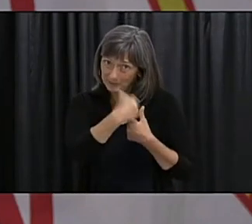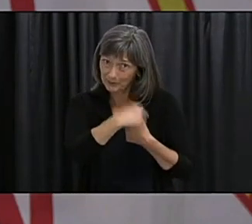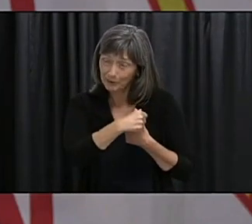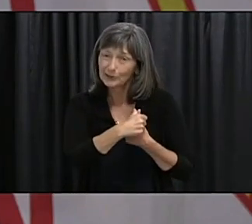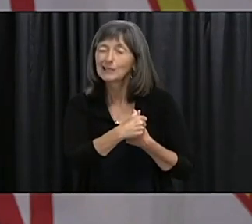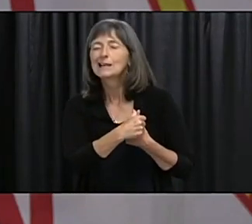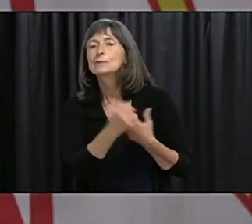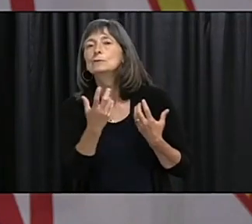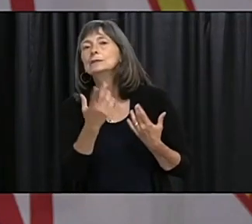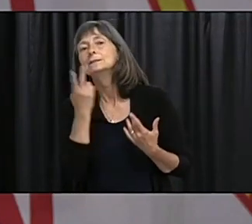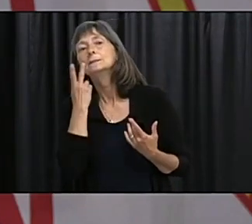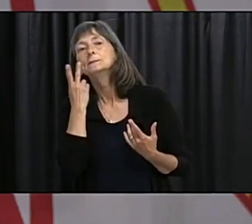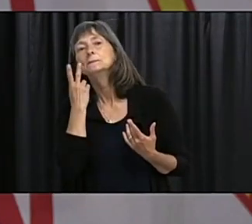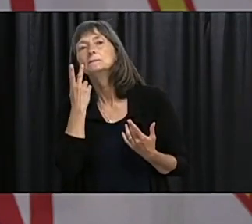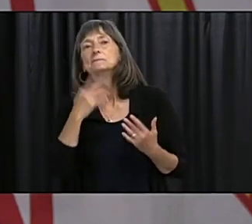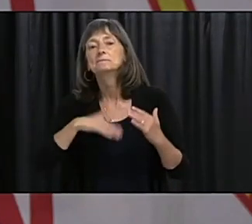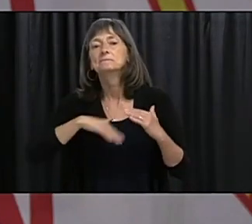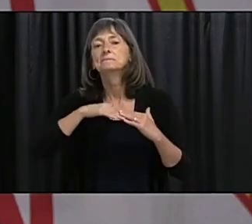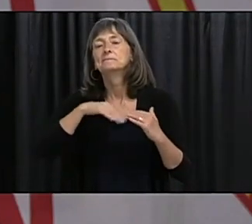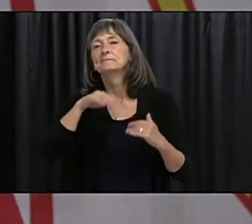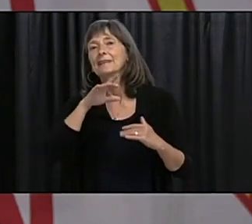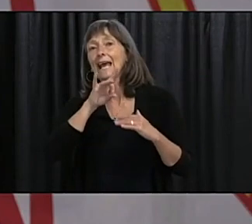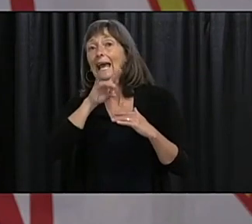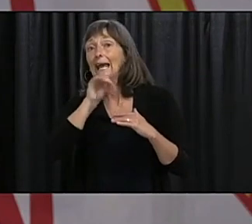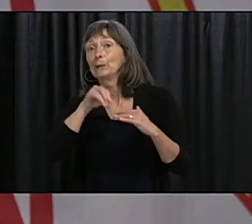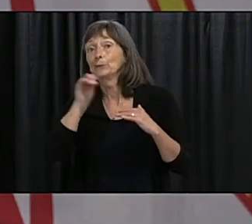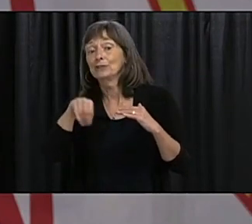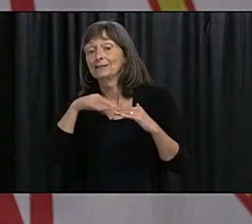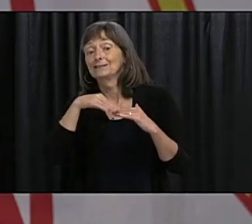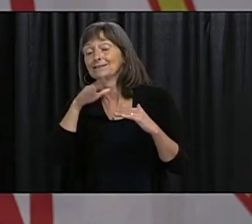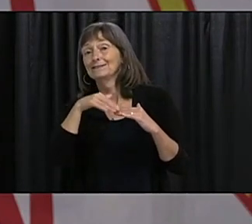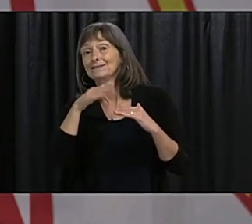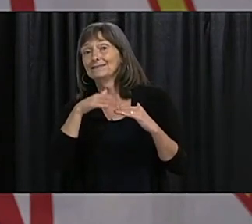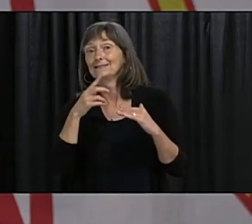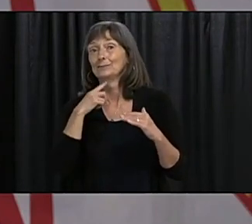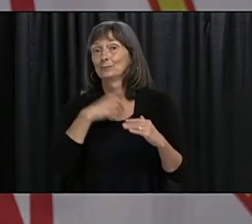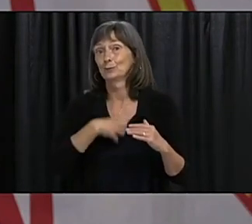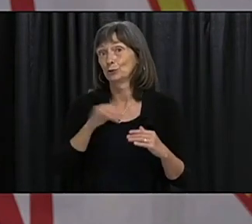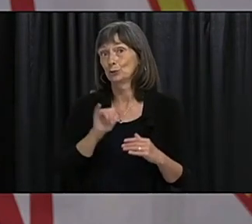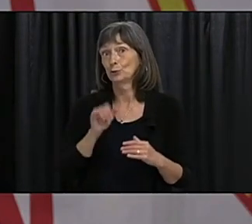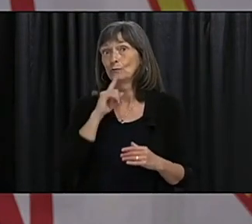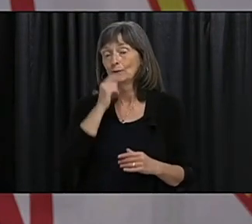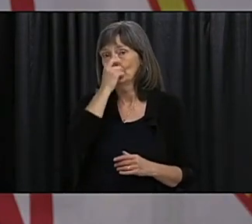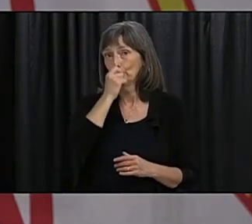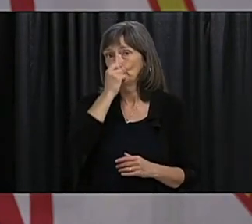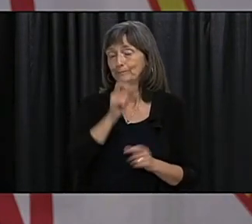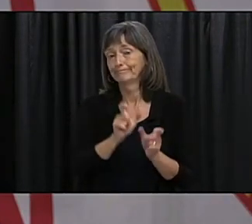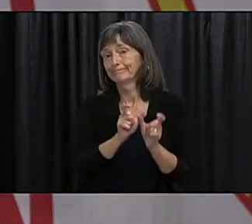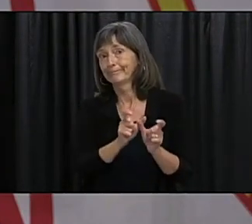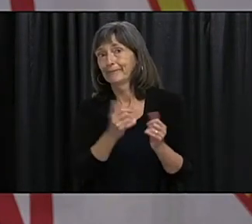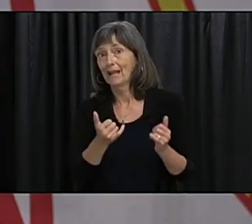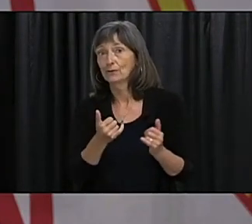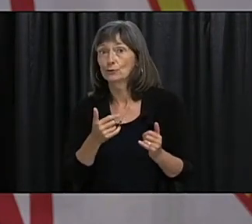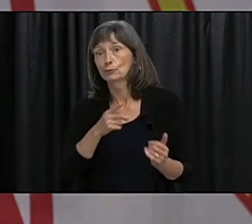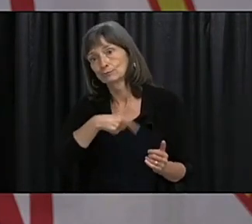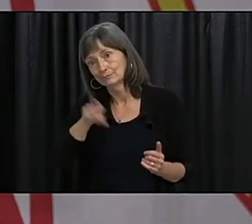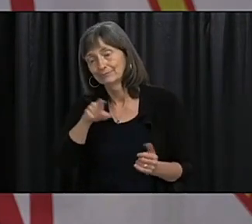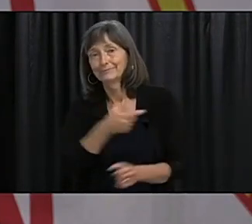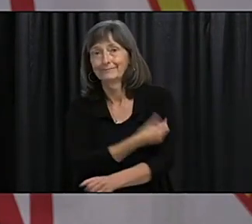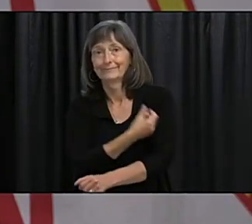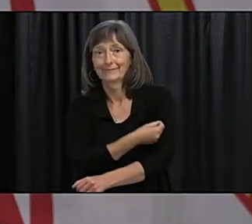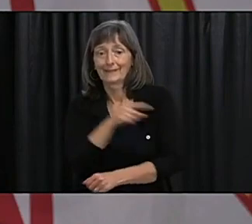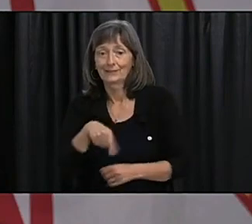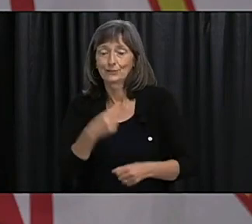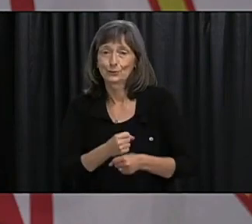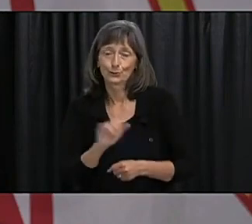try to hit that 80% mark for influenza as well and so we really would like people to get out there and get their flu